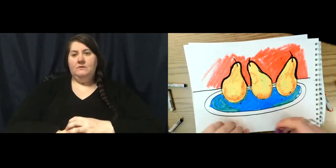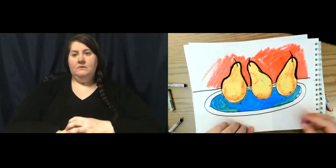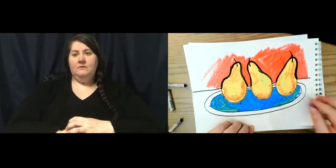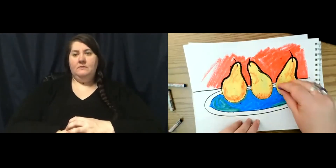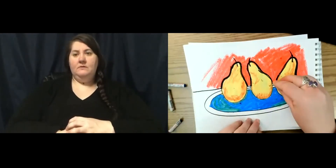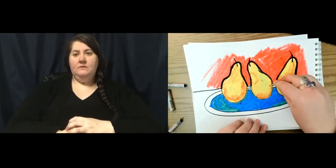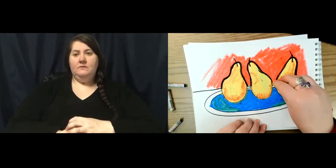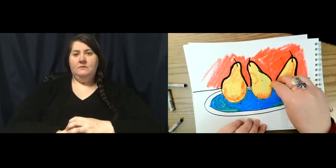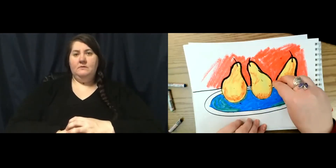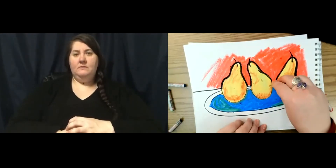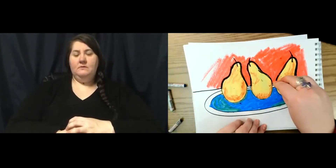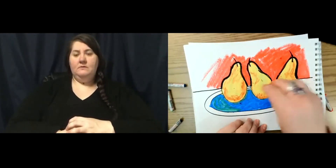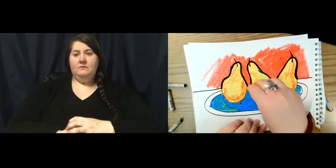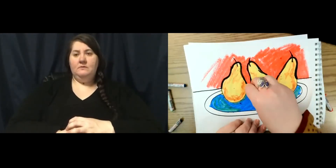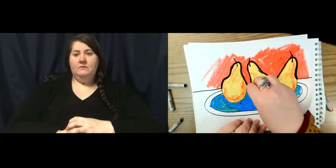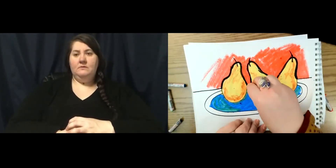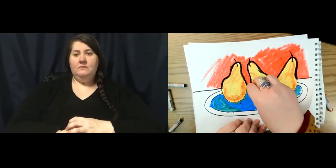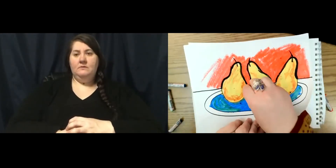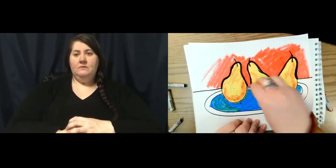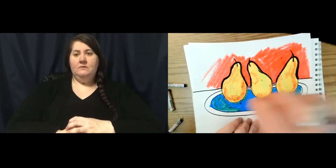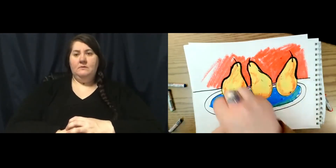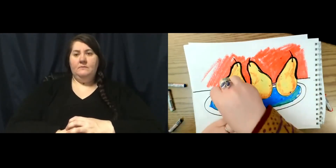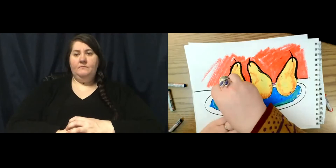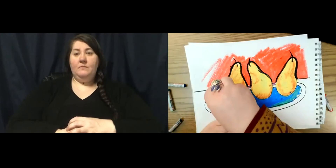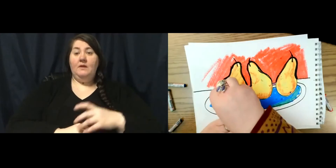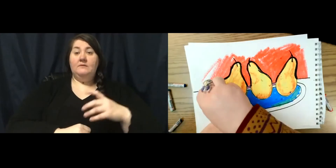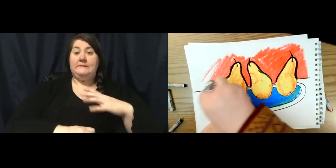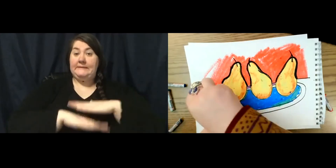And to make it fun, I'm going to have a purple table.